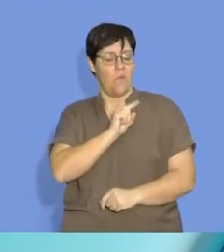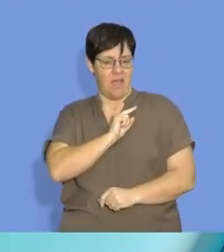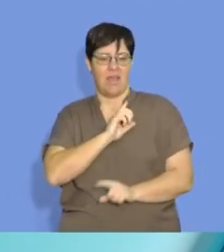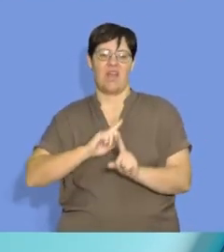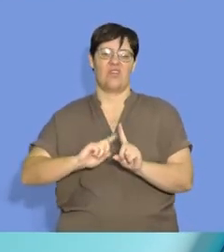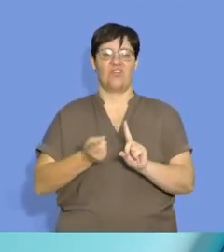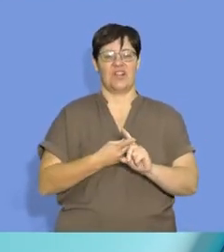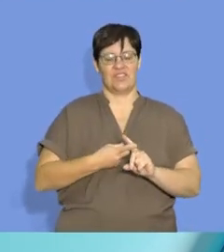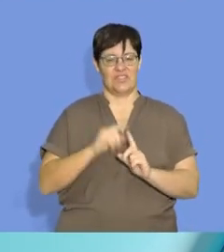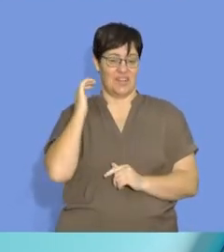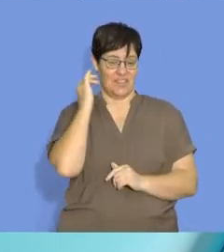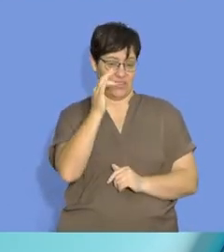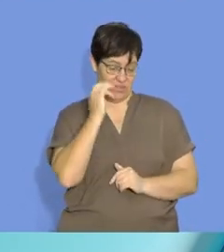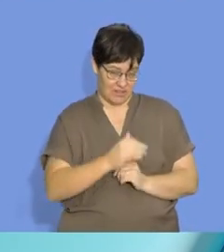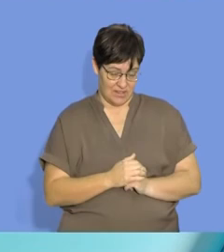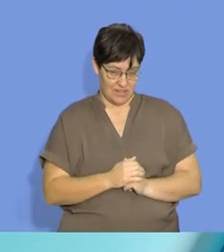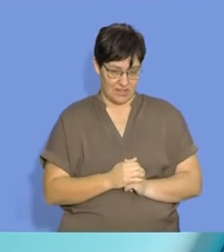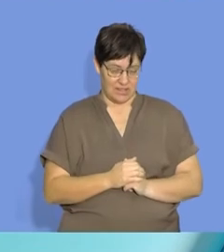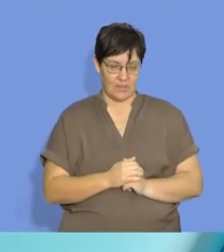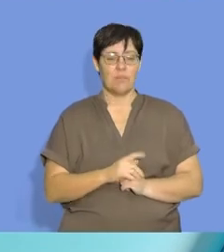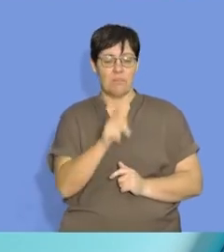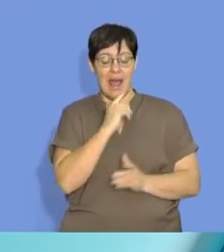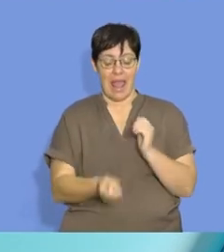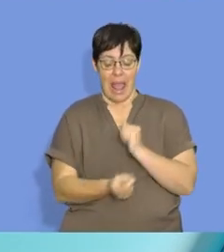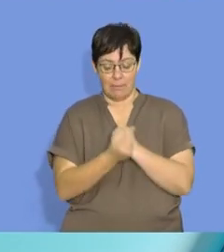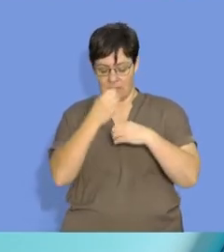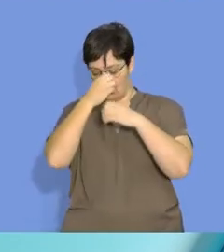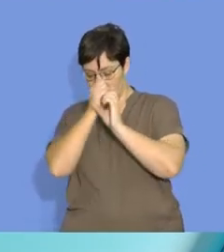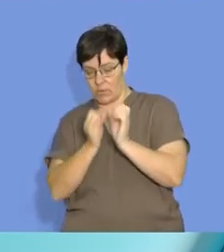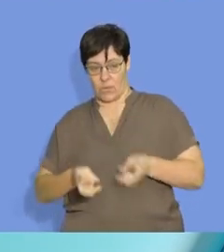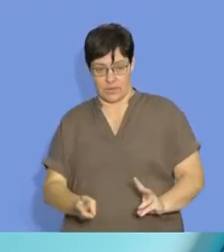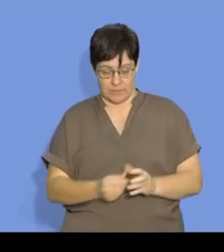theory is happening microscopically.